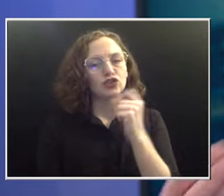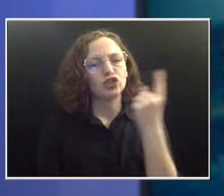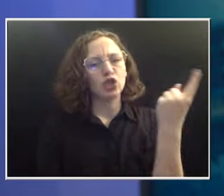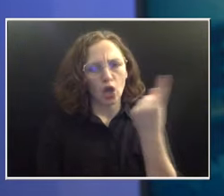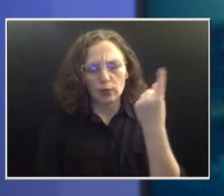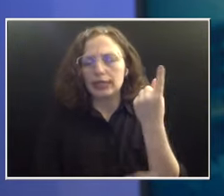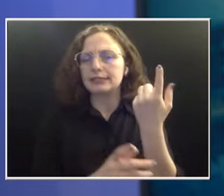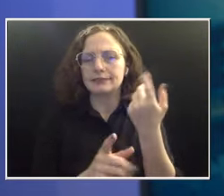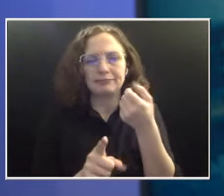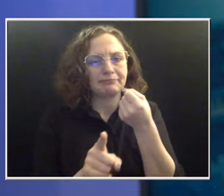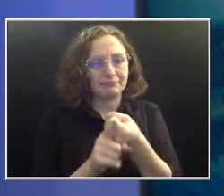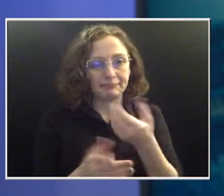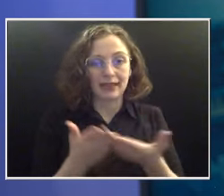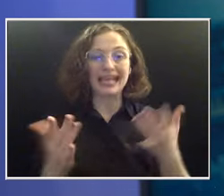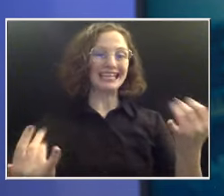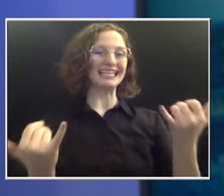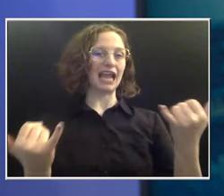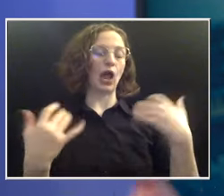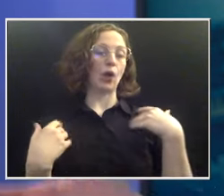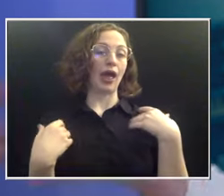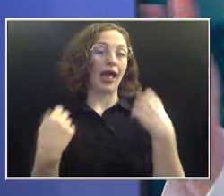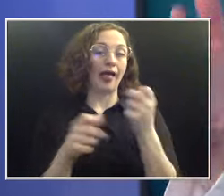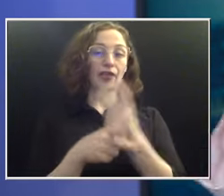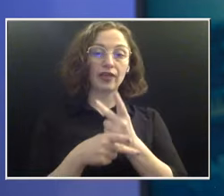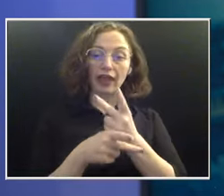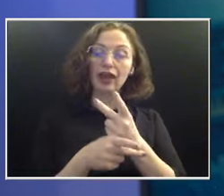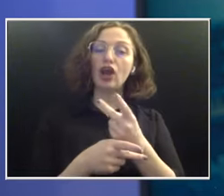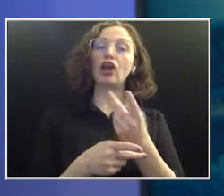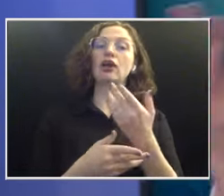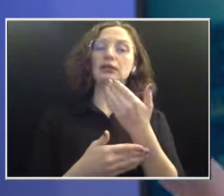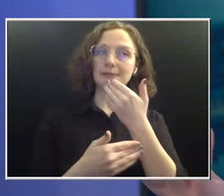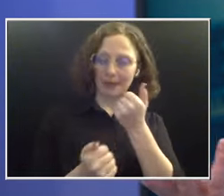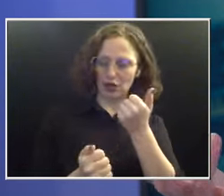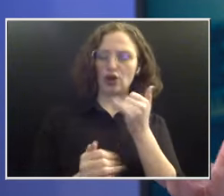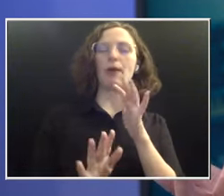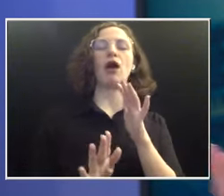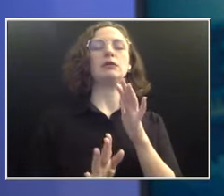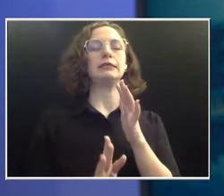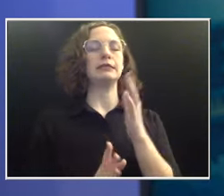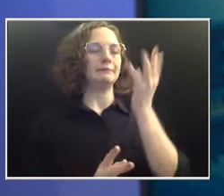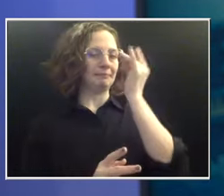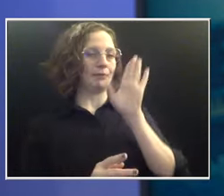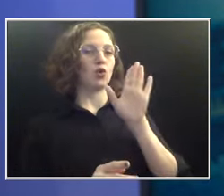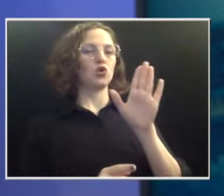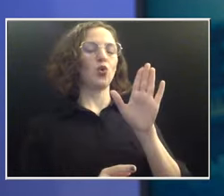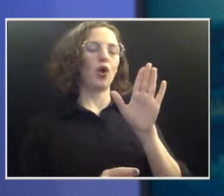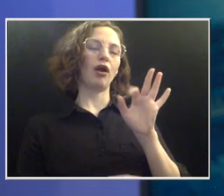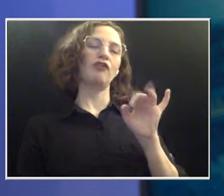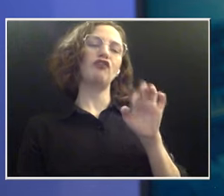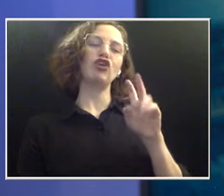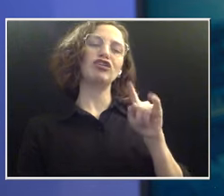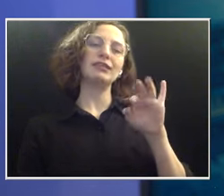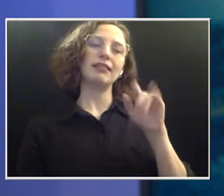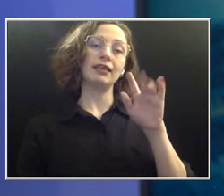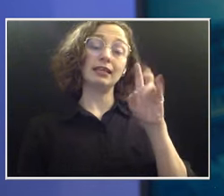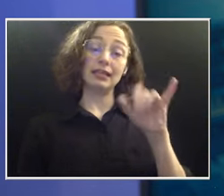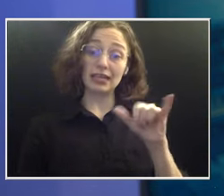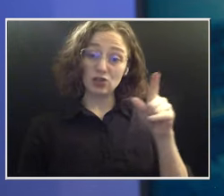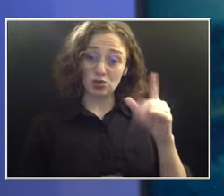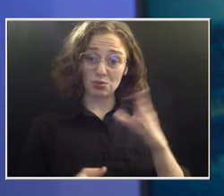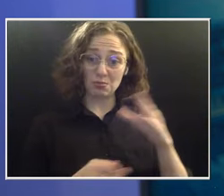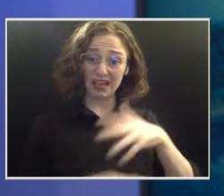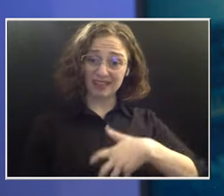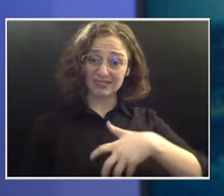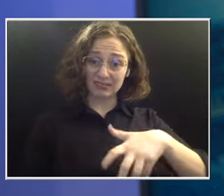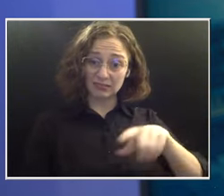considering fertility-sparing treatments, where 30, 40 years ago, that wasn't something that people talked about. And so that was certainly